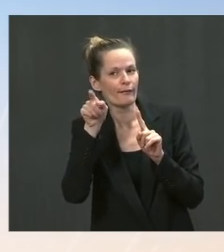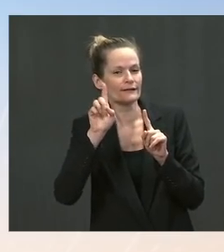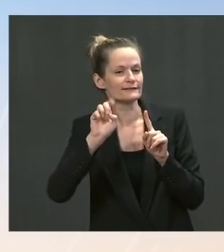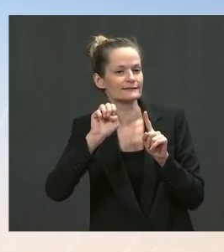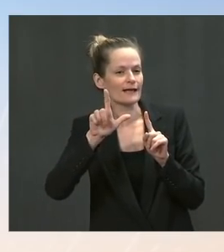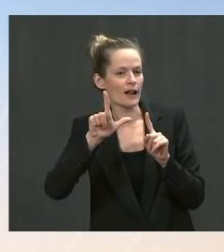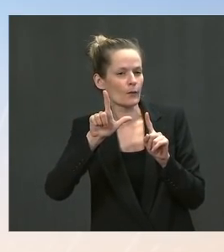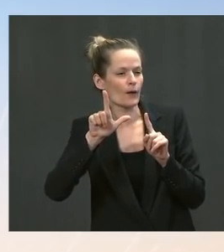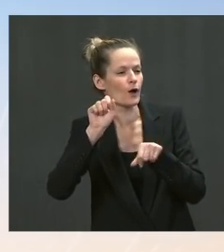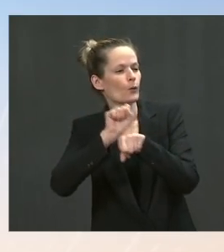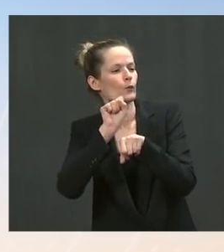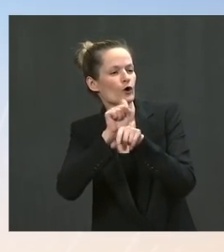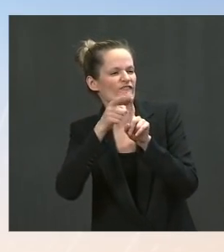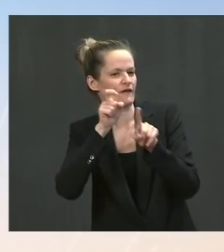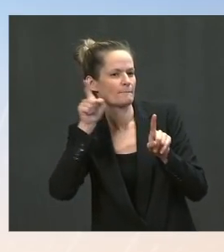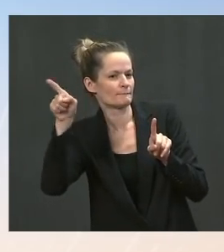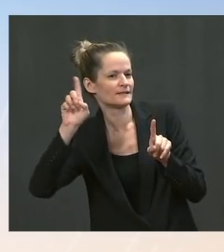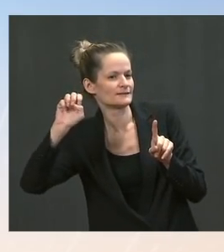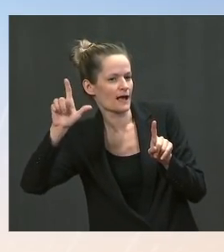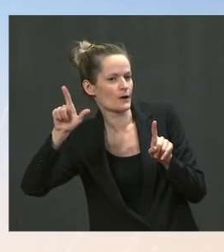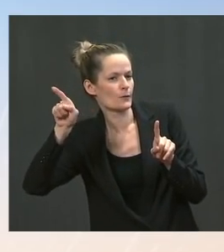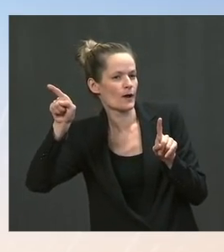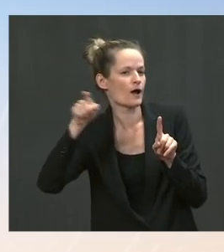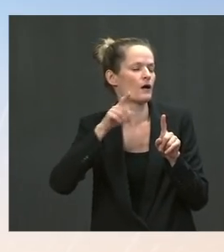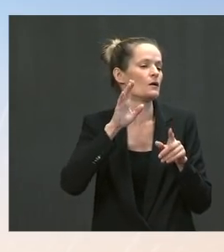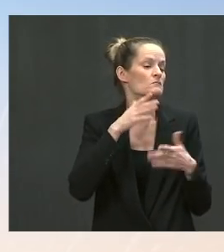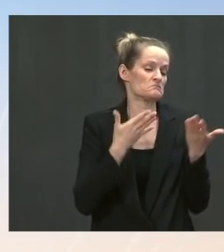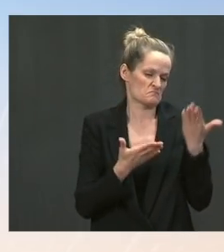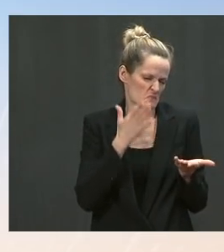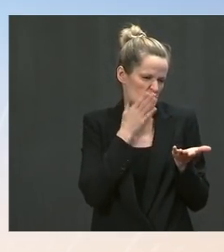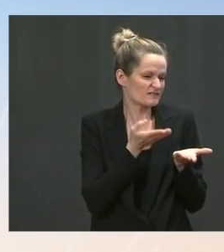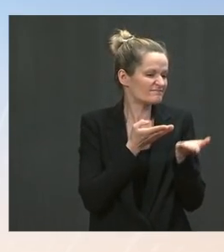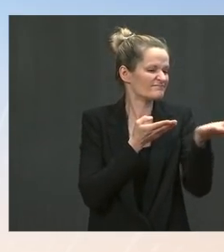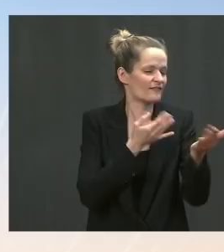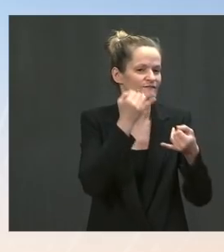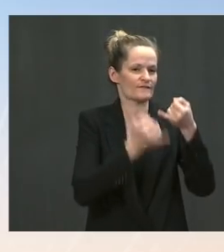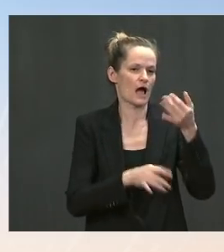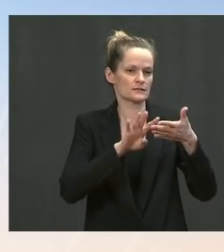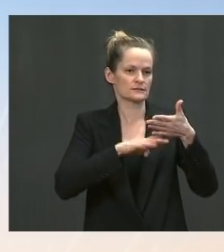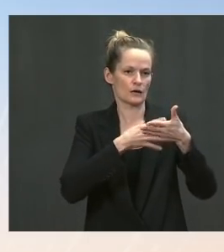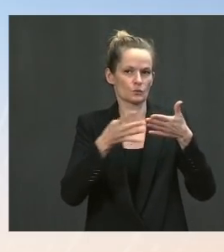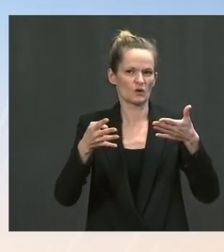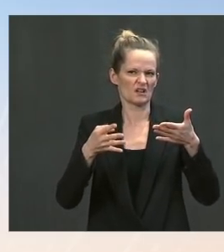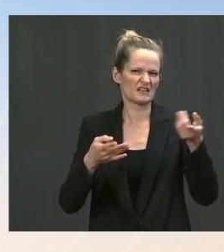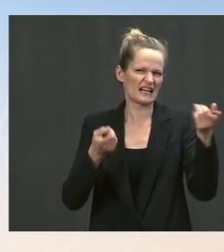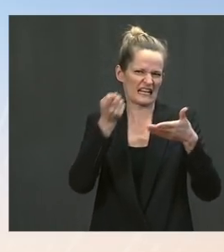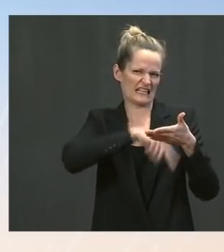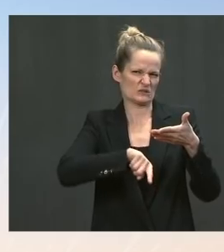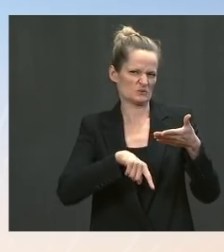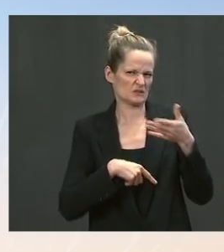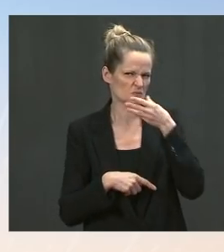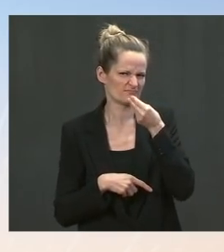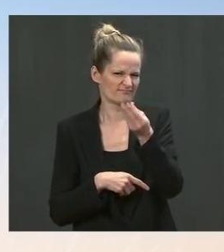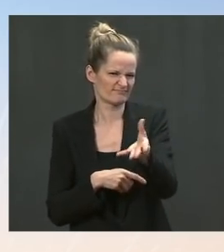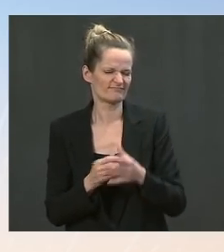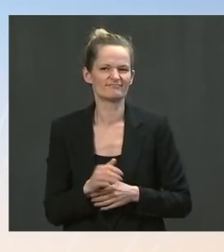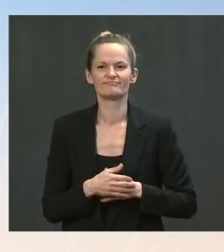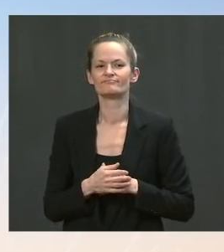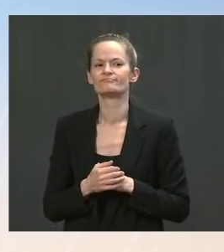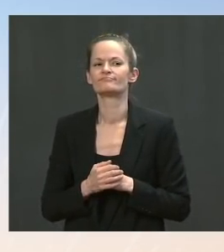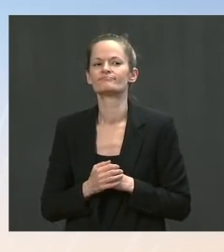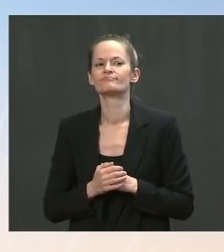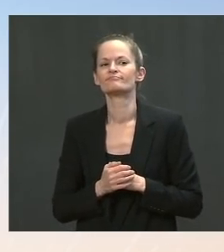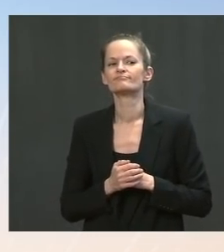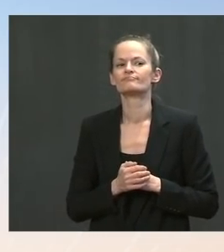finalized details to you as soon as they're made available. Go ahead, Katie. The The number of migrant children arriving alone at the border continues to